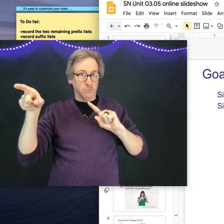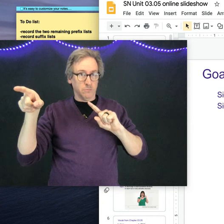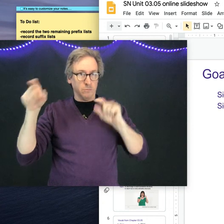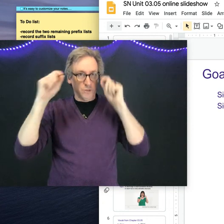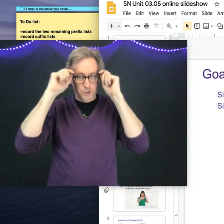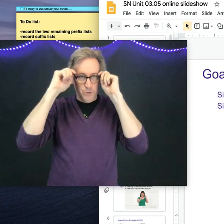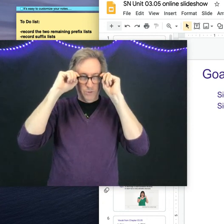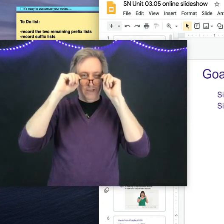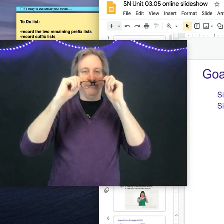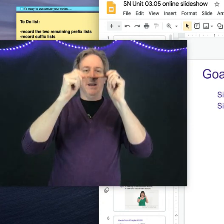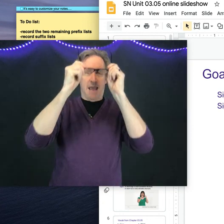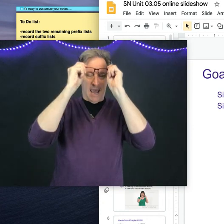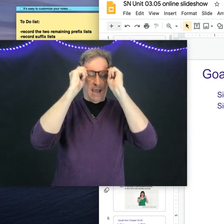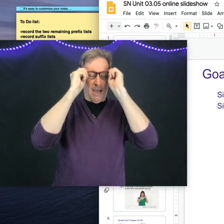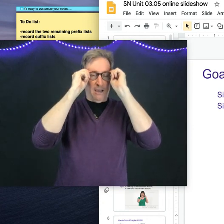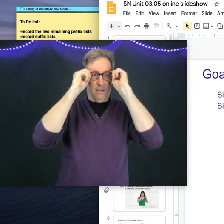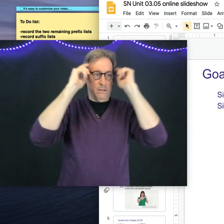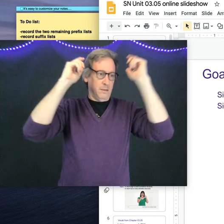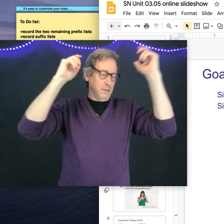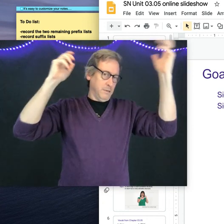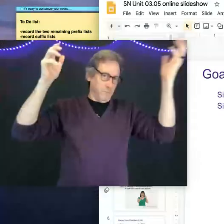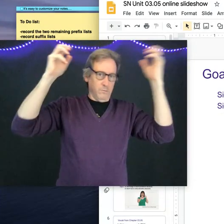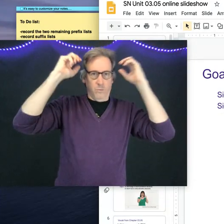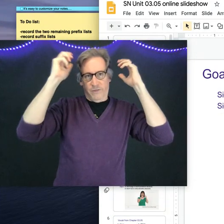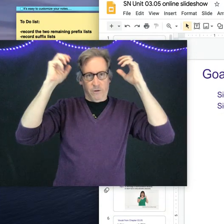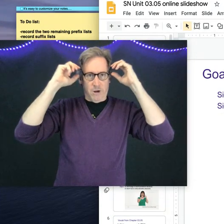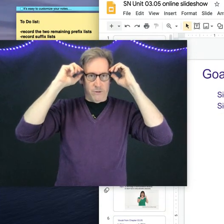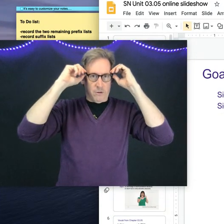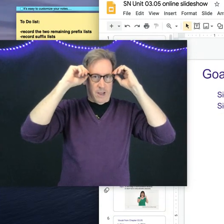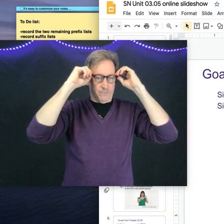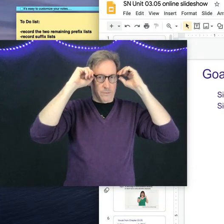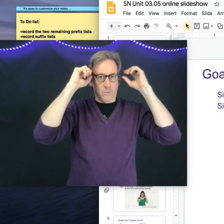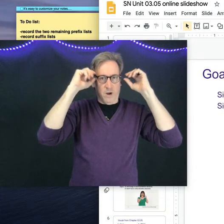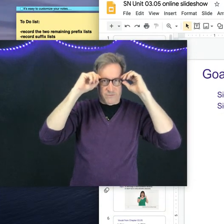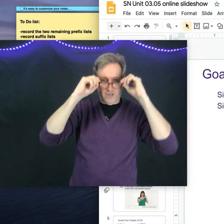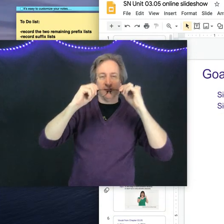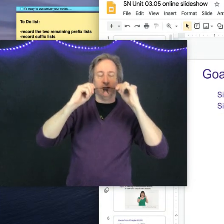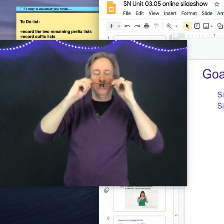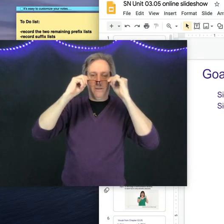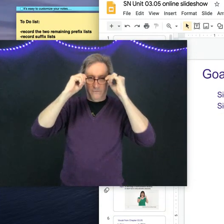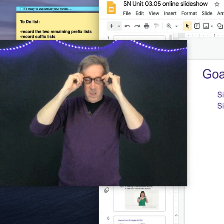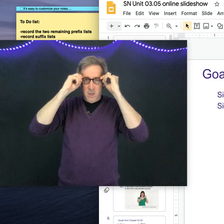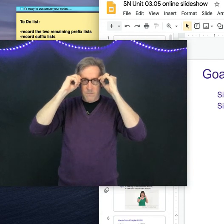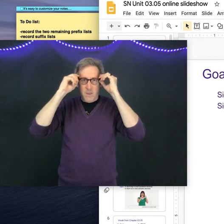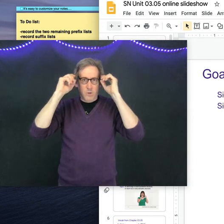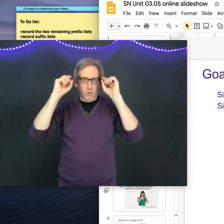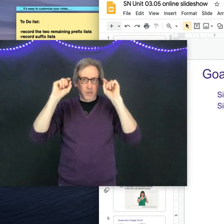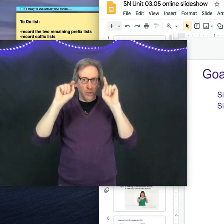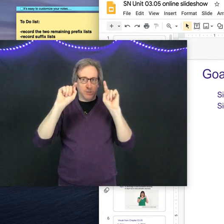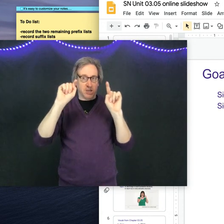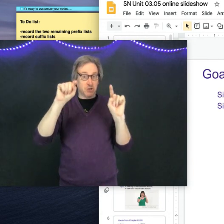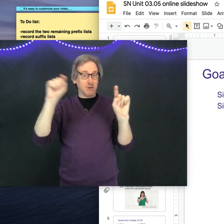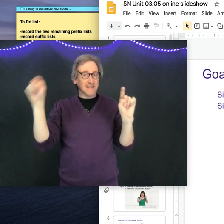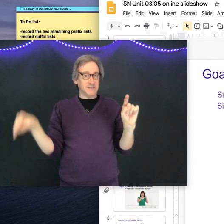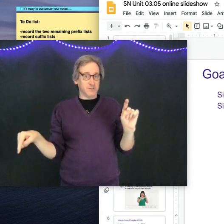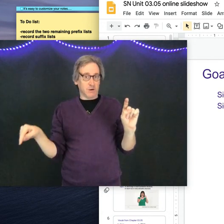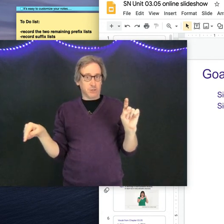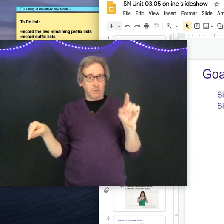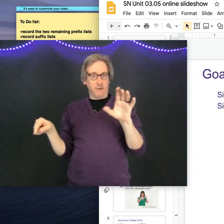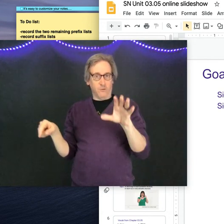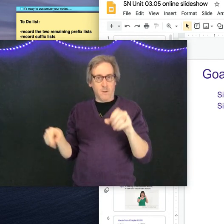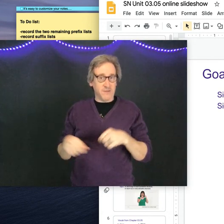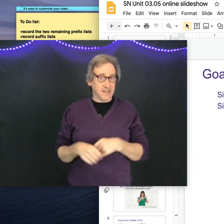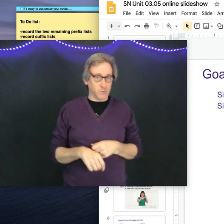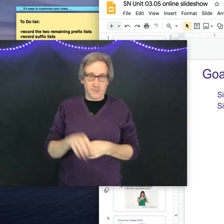someone, do you live in one thing or another? Whatever it is you live, we're going to use contrastive